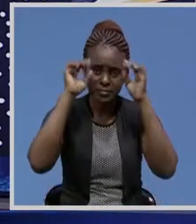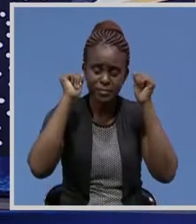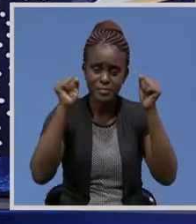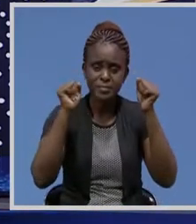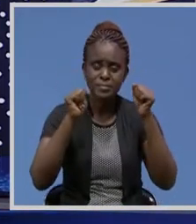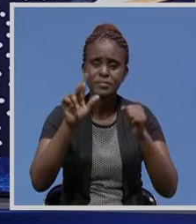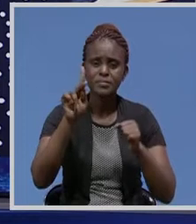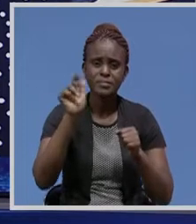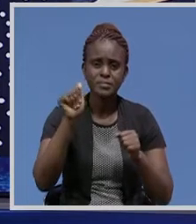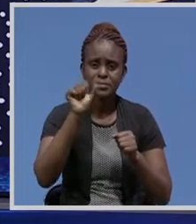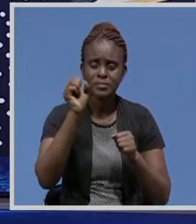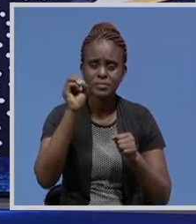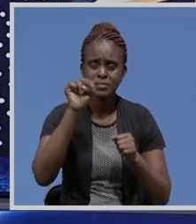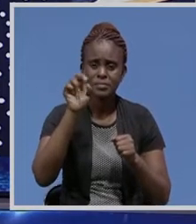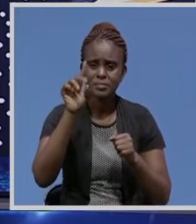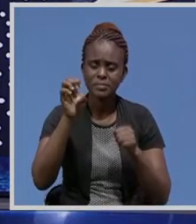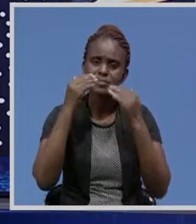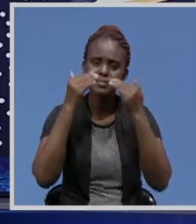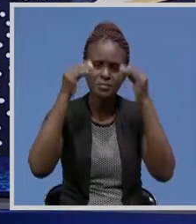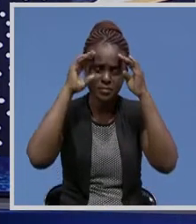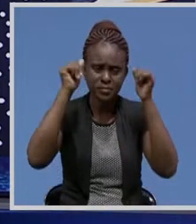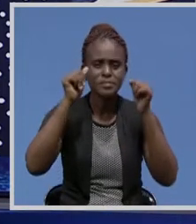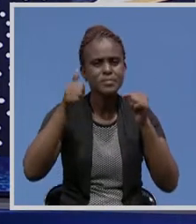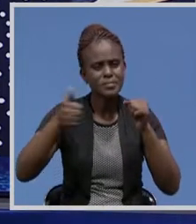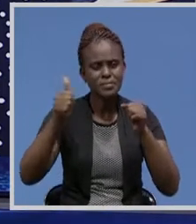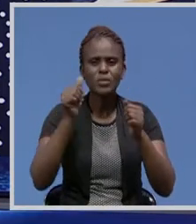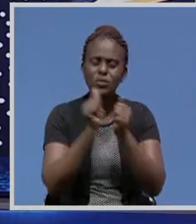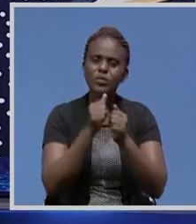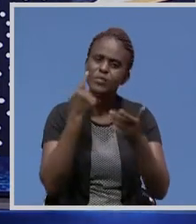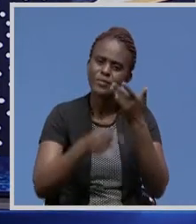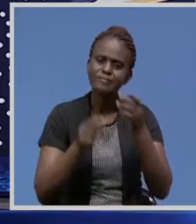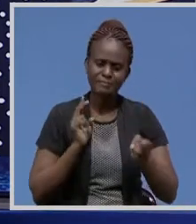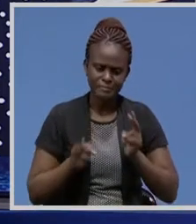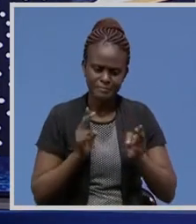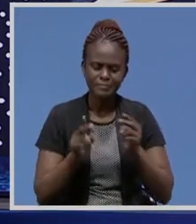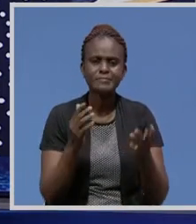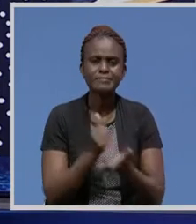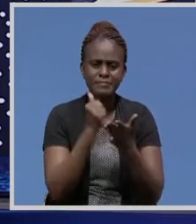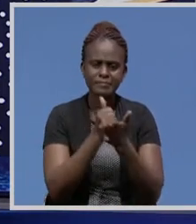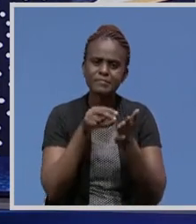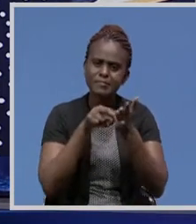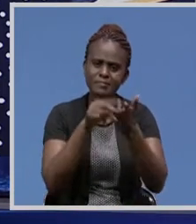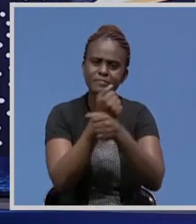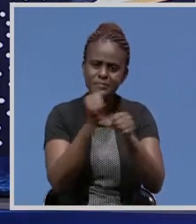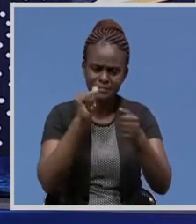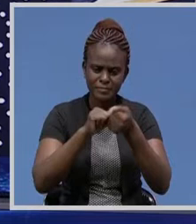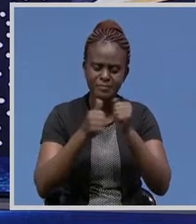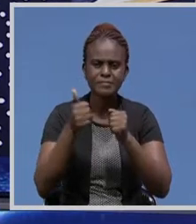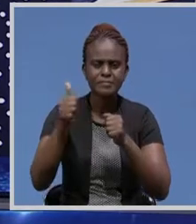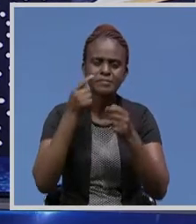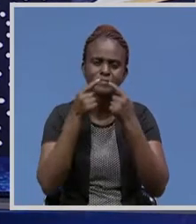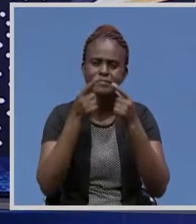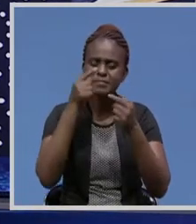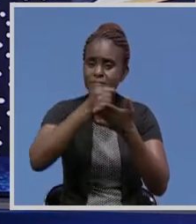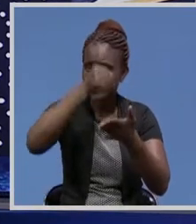Lawrence Kaswande thanked the Head of State for his swift response to the request for transport at the institution. Mr Kaswande said the